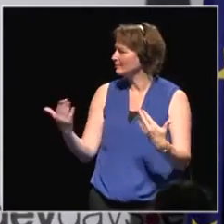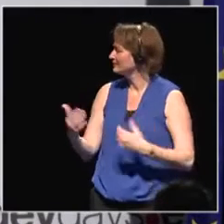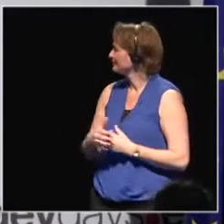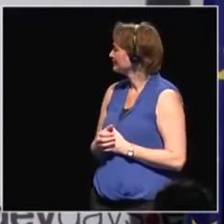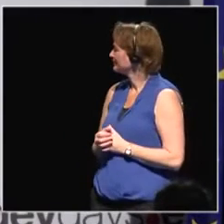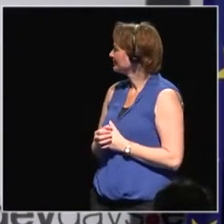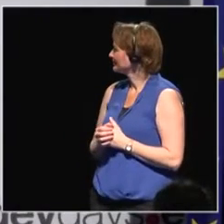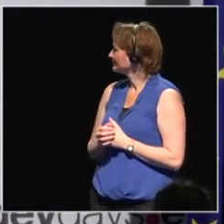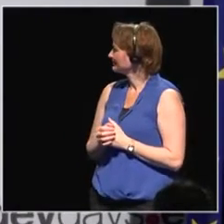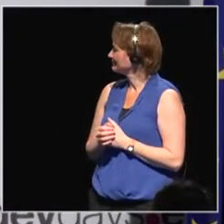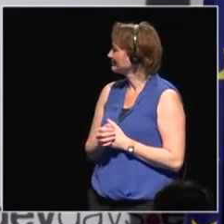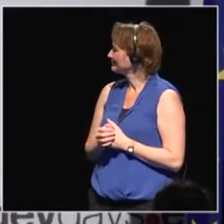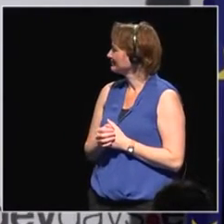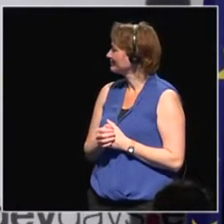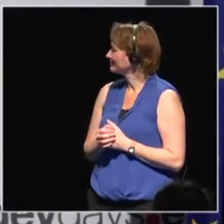Really? Go ahead.